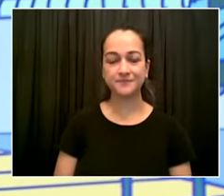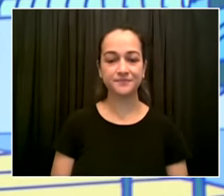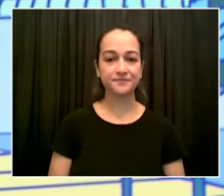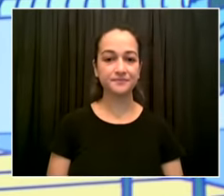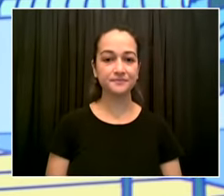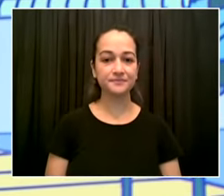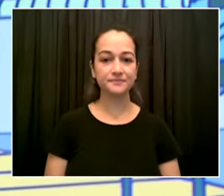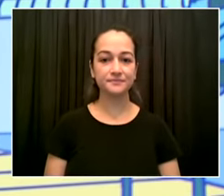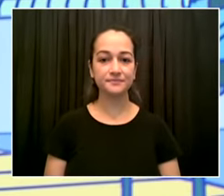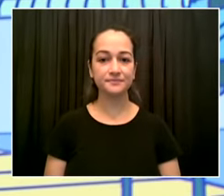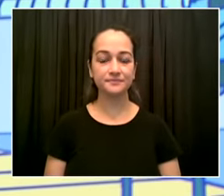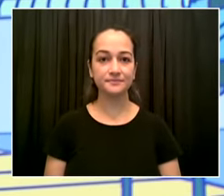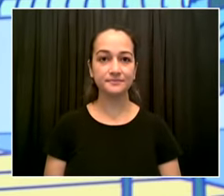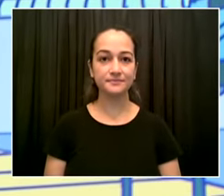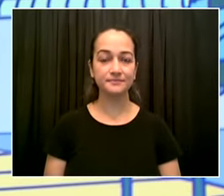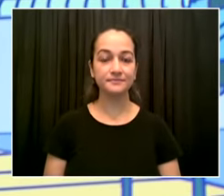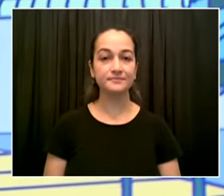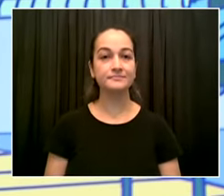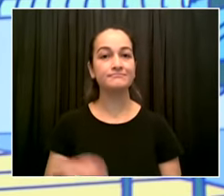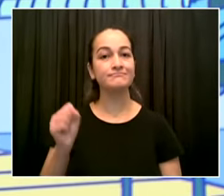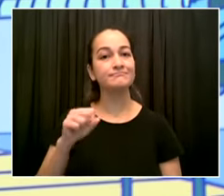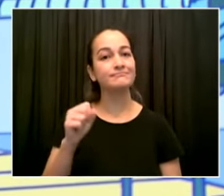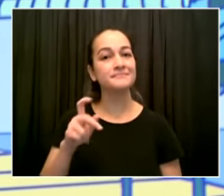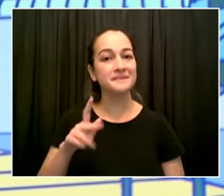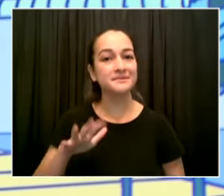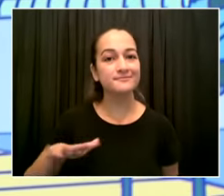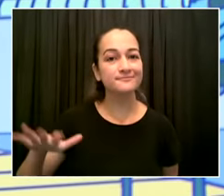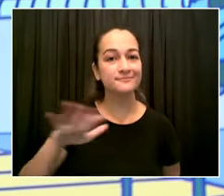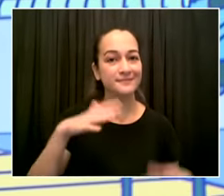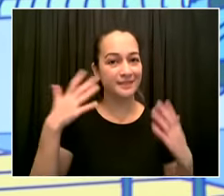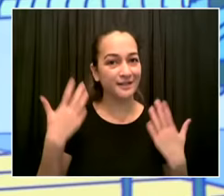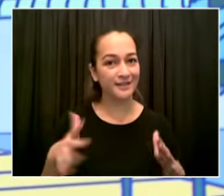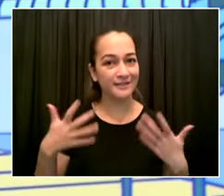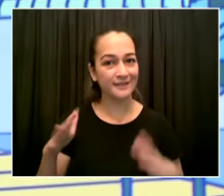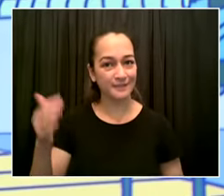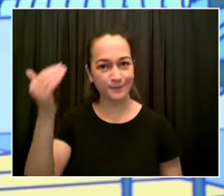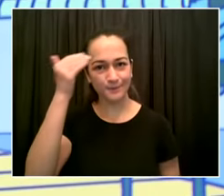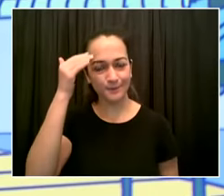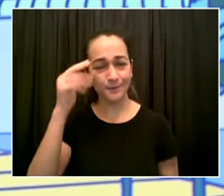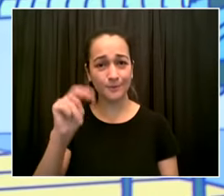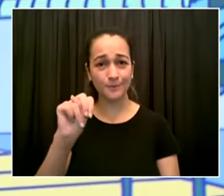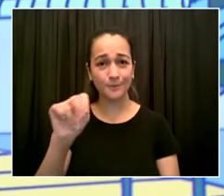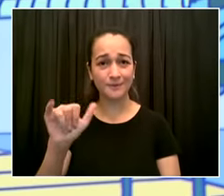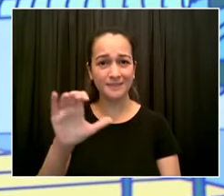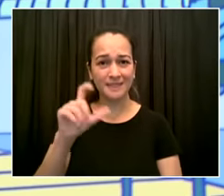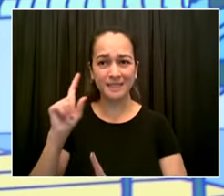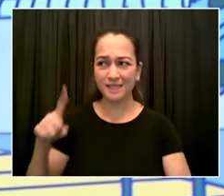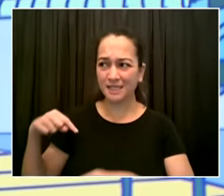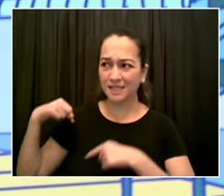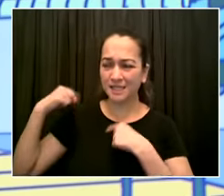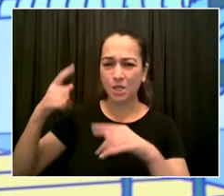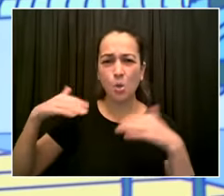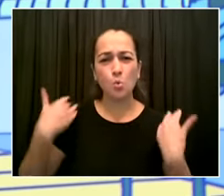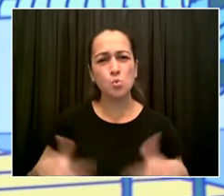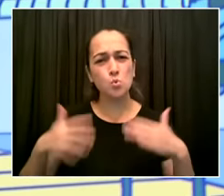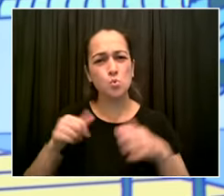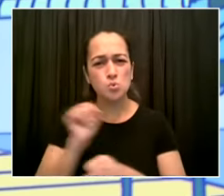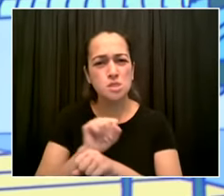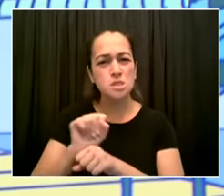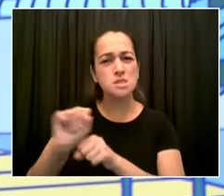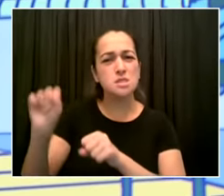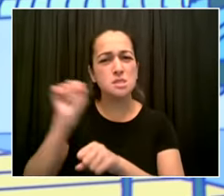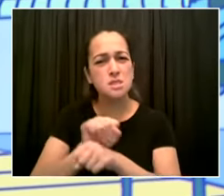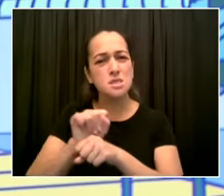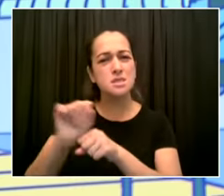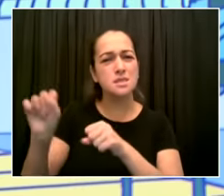of new york has thrown in everything we've got in the fight against covid and our singular singular focus on vaccination is the strategy that